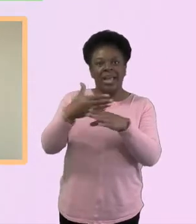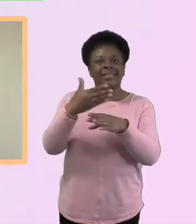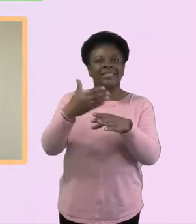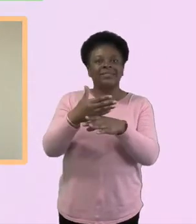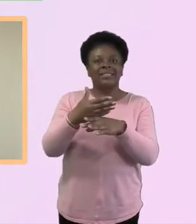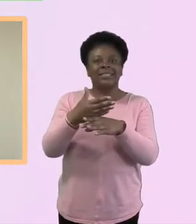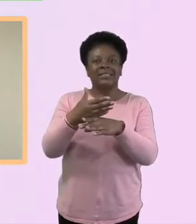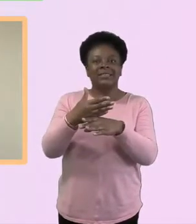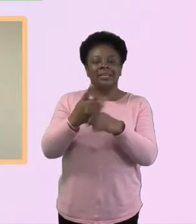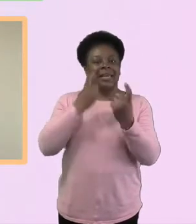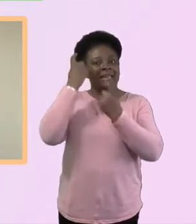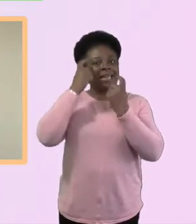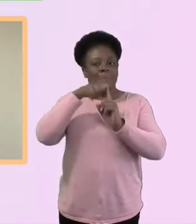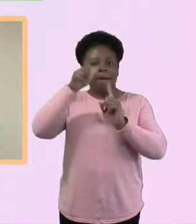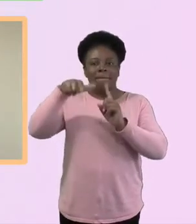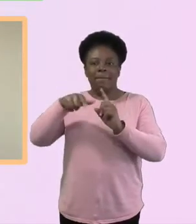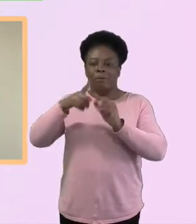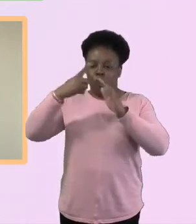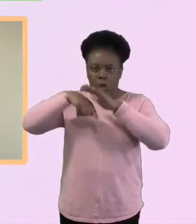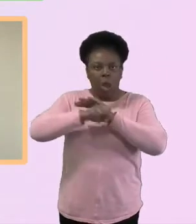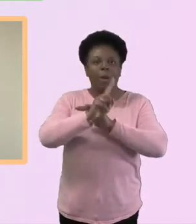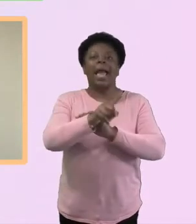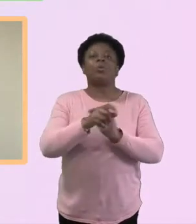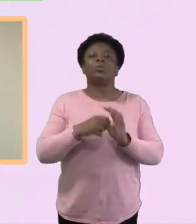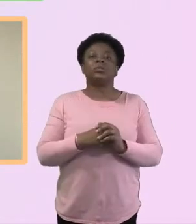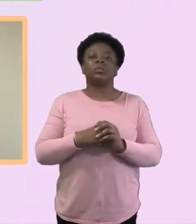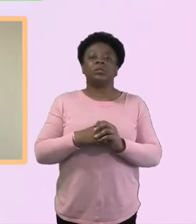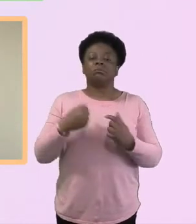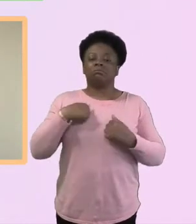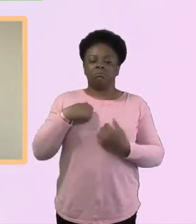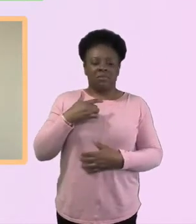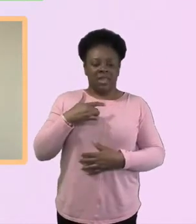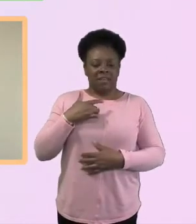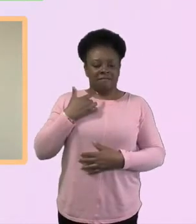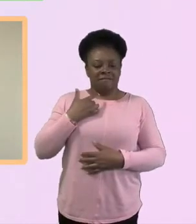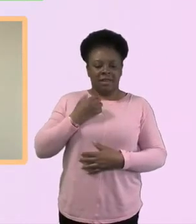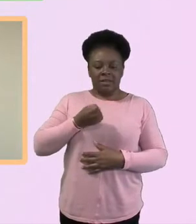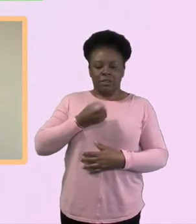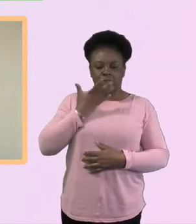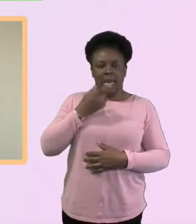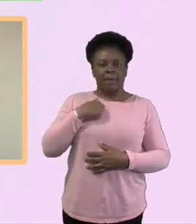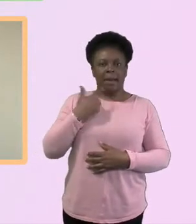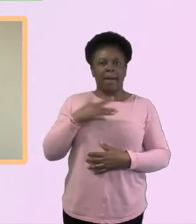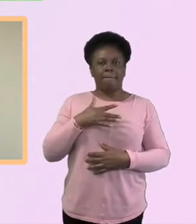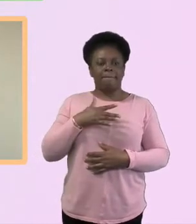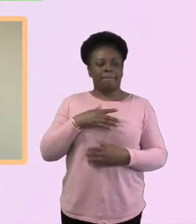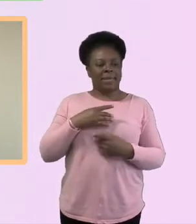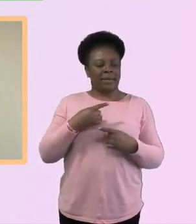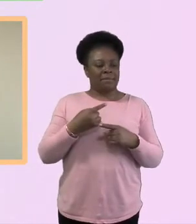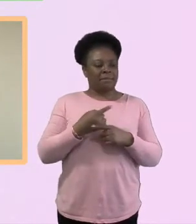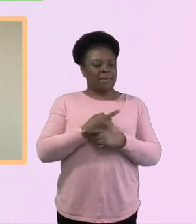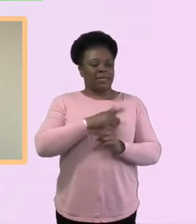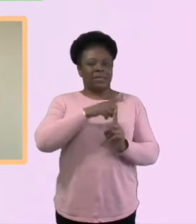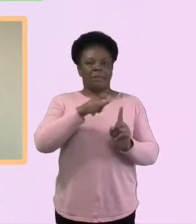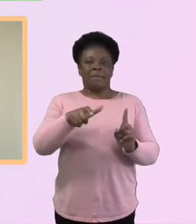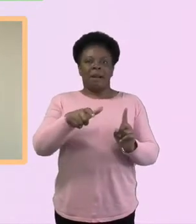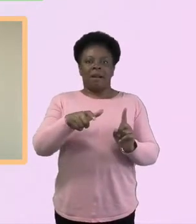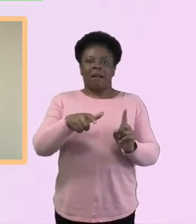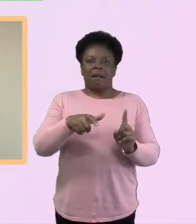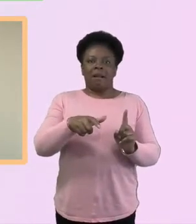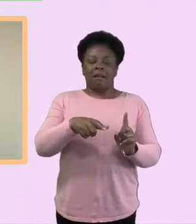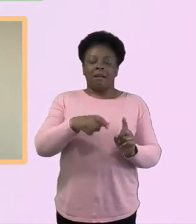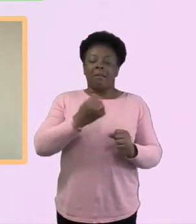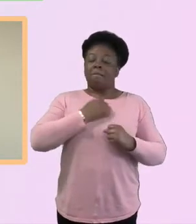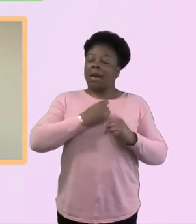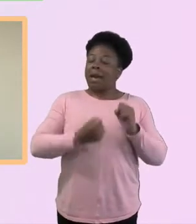and I feel, I feel a sense of shame actually of missing a beat with that, of actually my primary focus really should have been